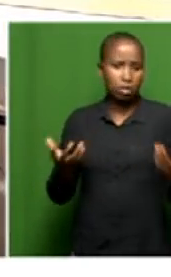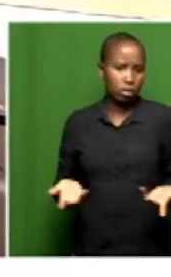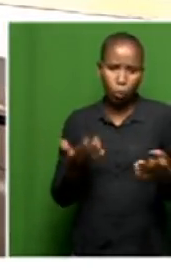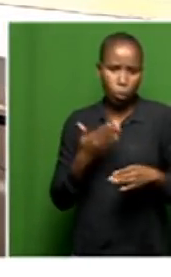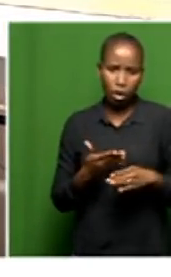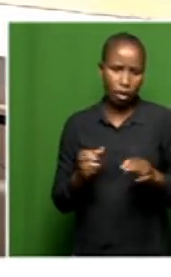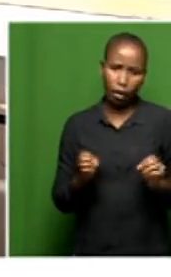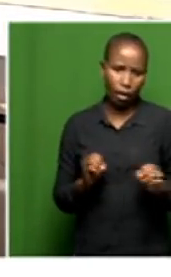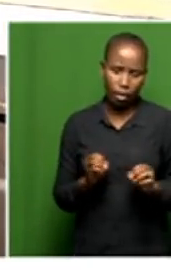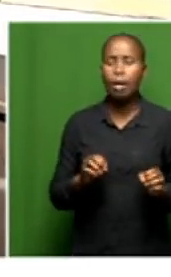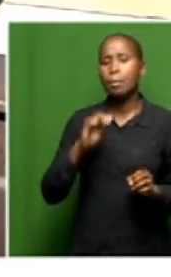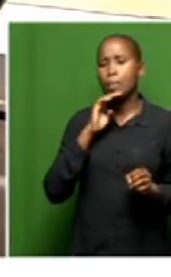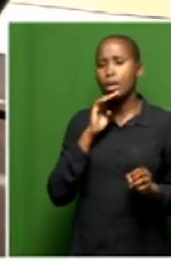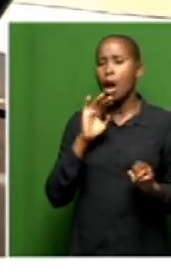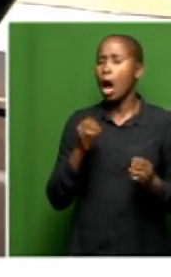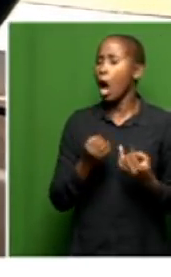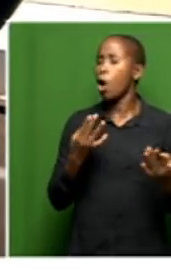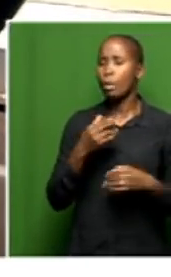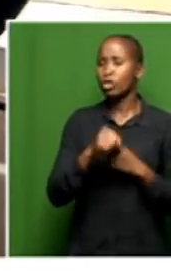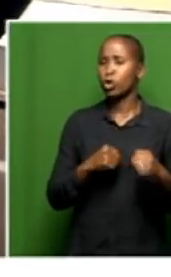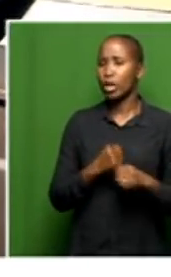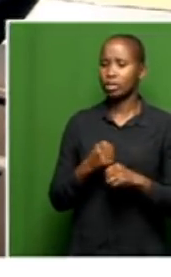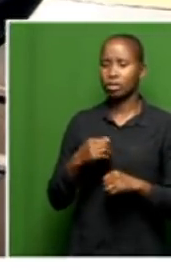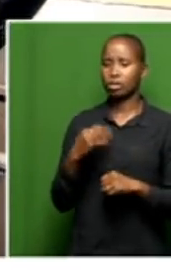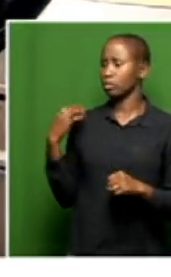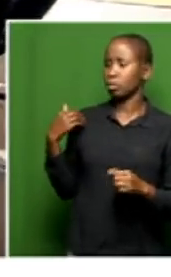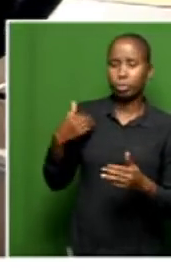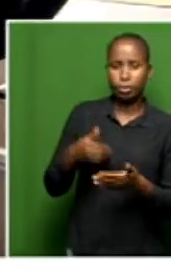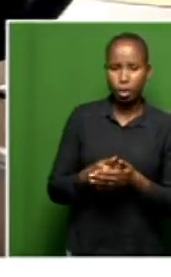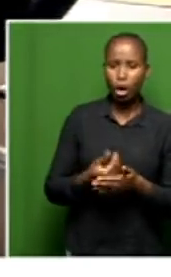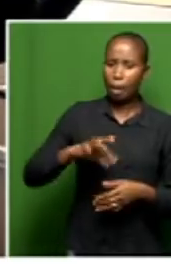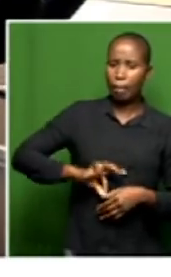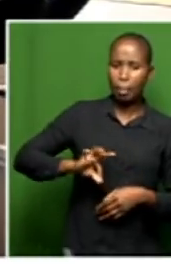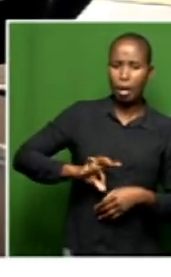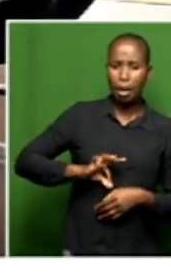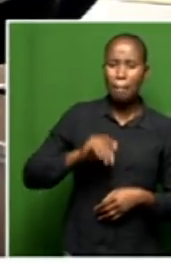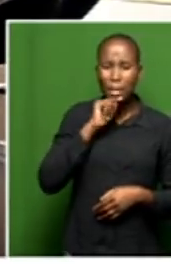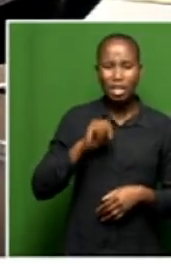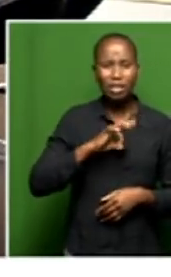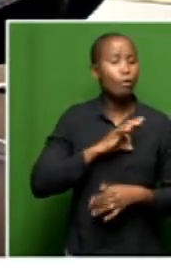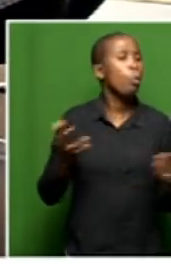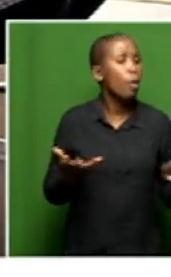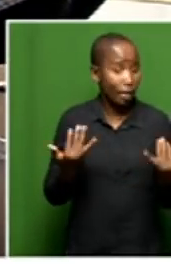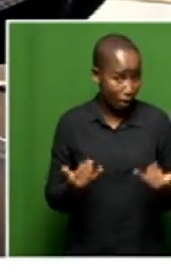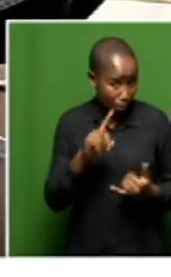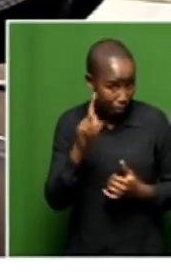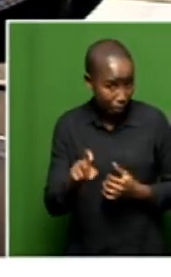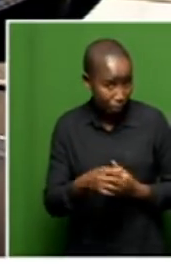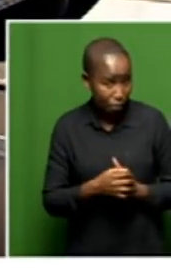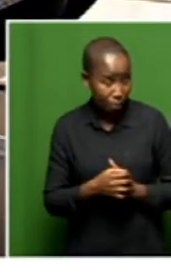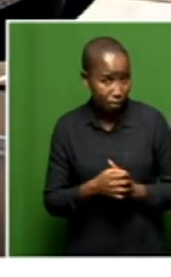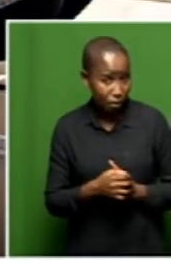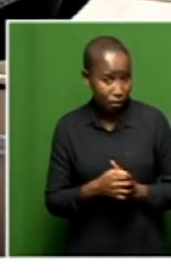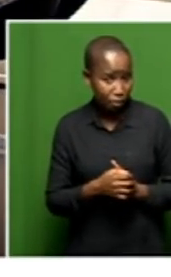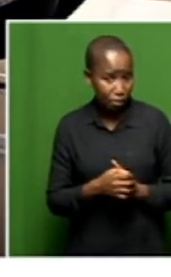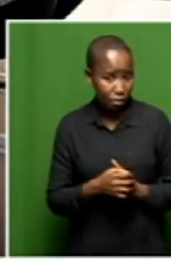patients. How many workers are there currently on the payroll and where are they? What are they doing? Well, there's 19